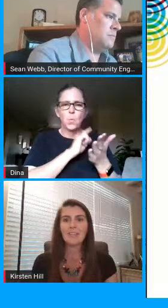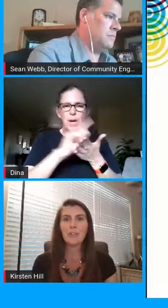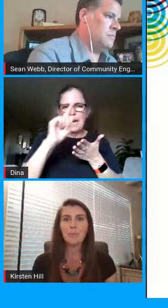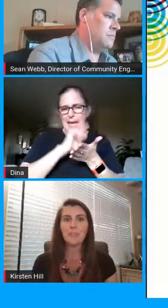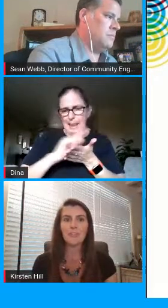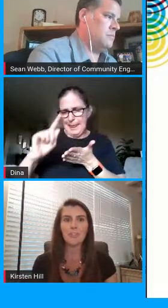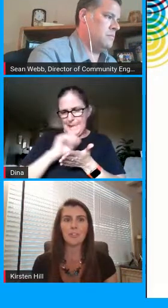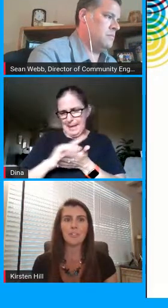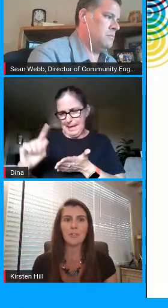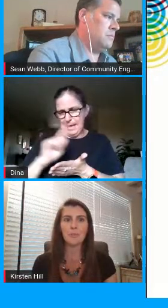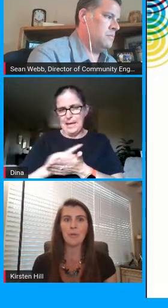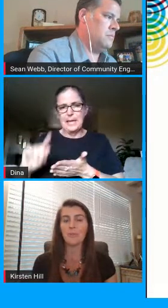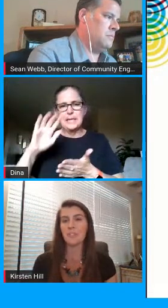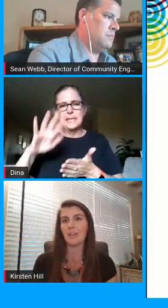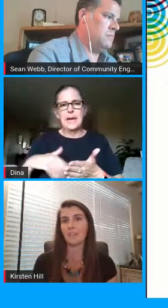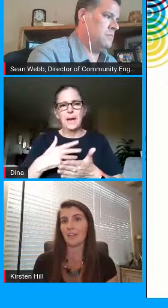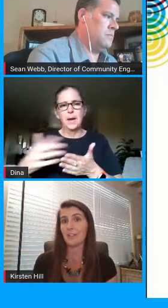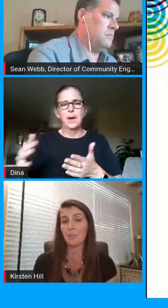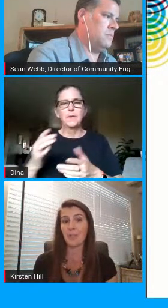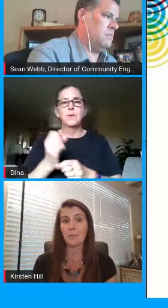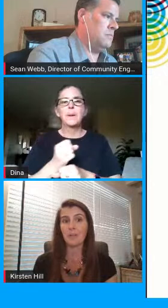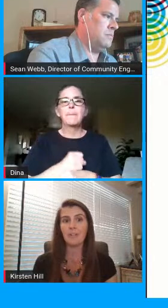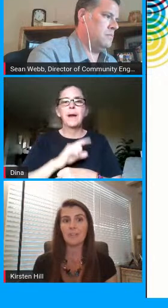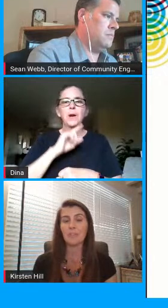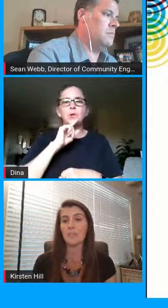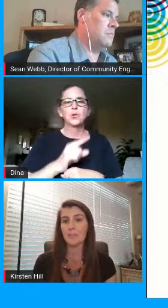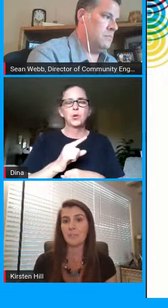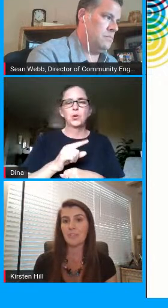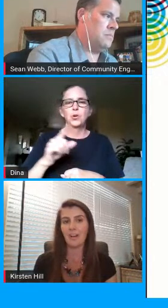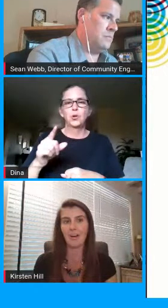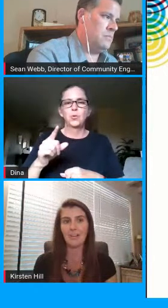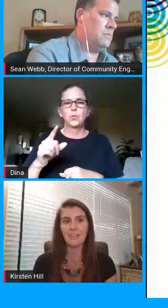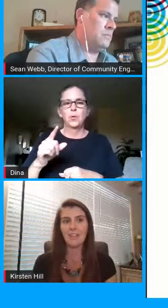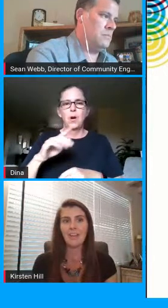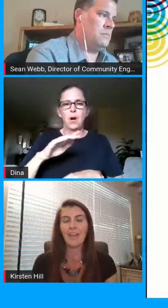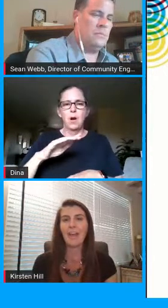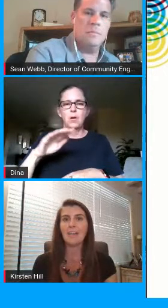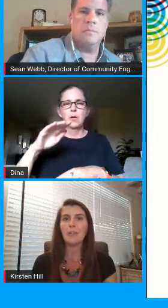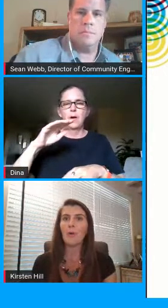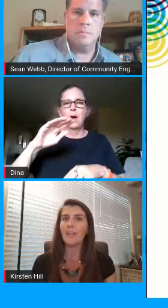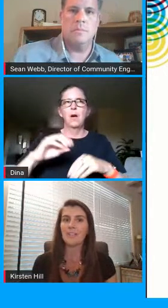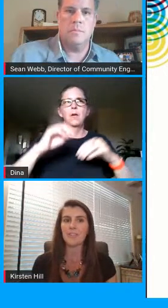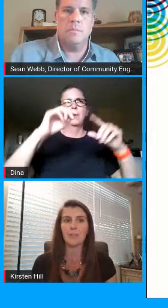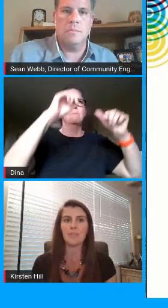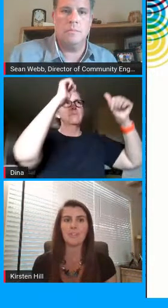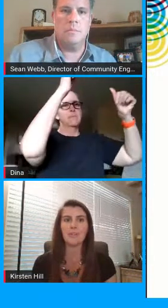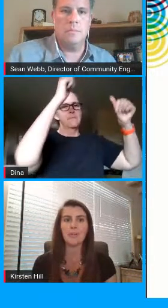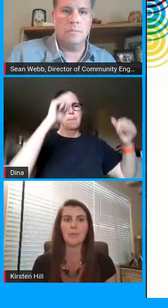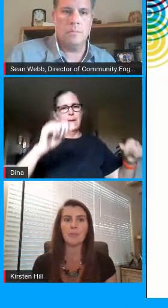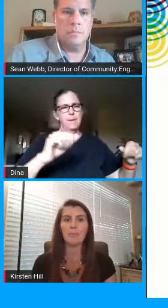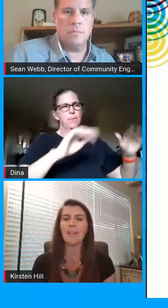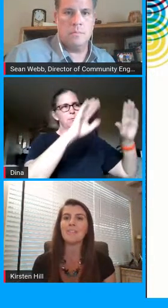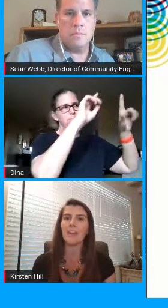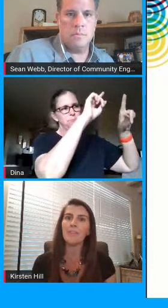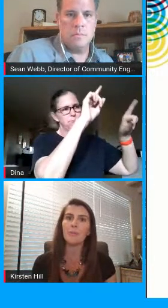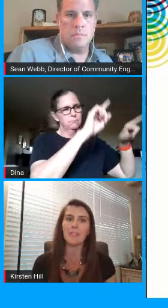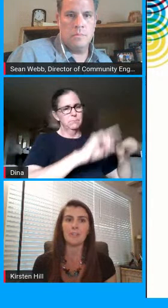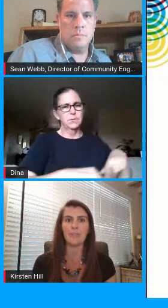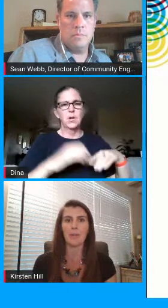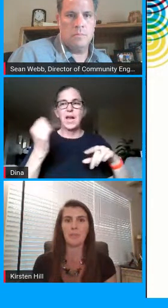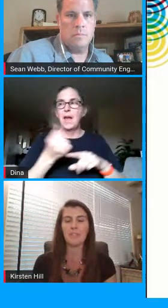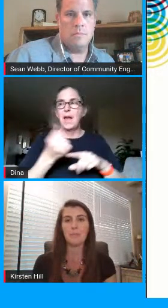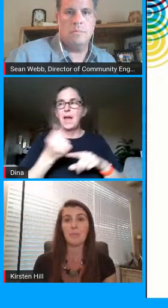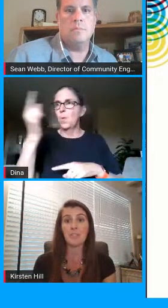so be sure to post it on large paper so it's visible to all add quiet zones so it reminds